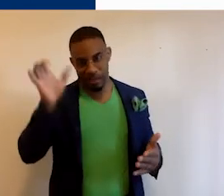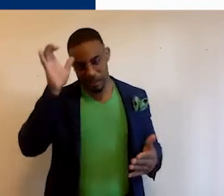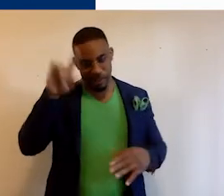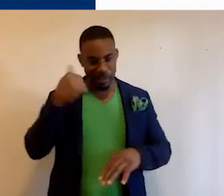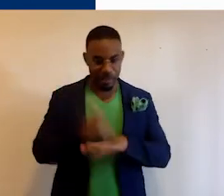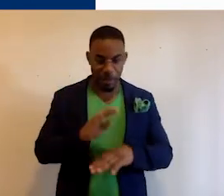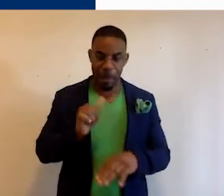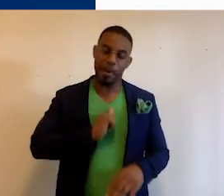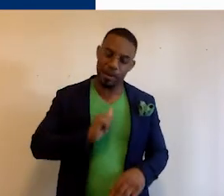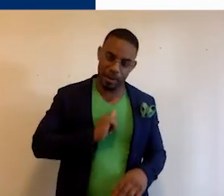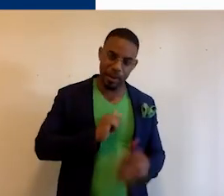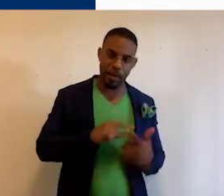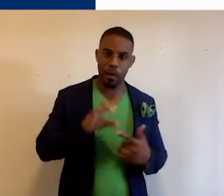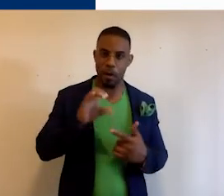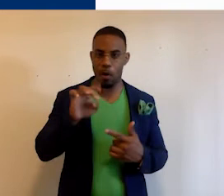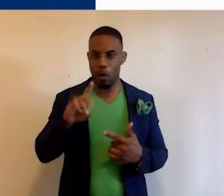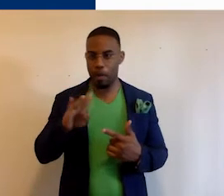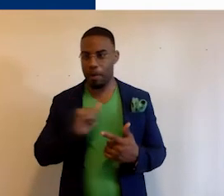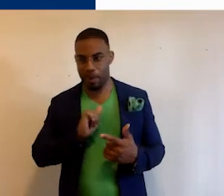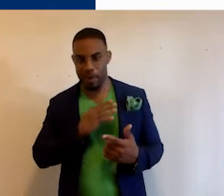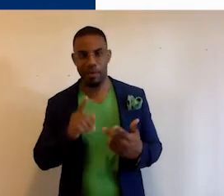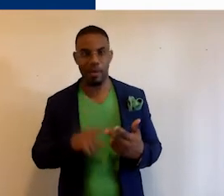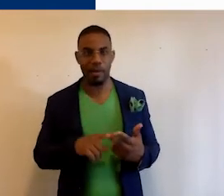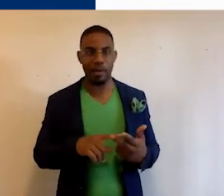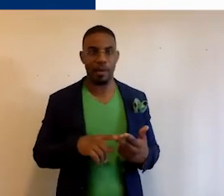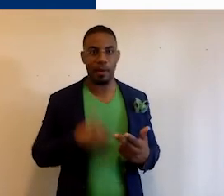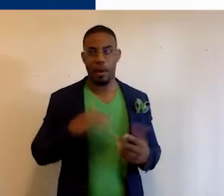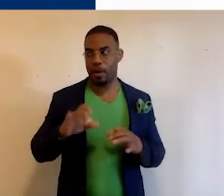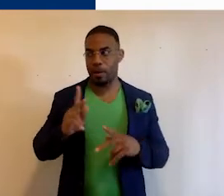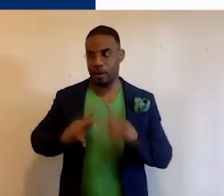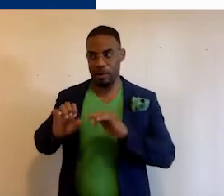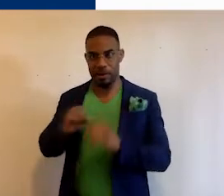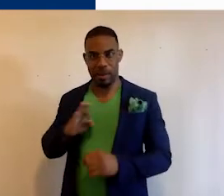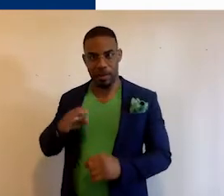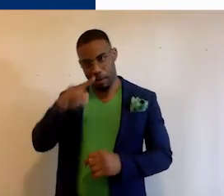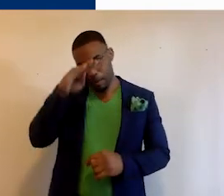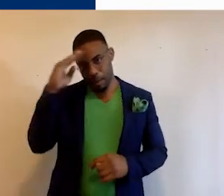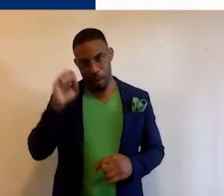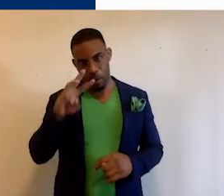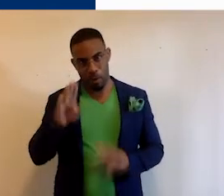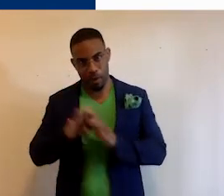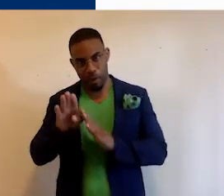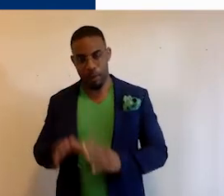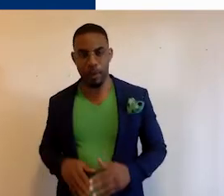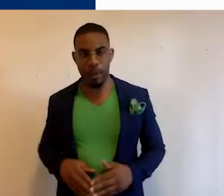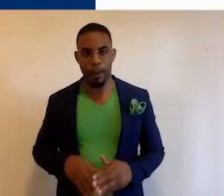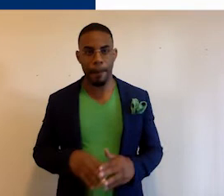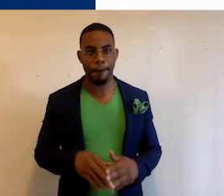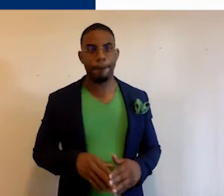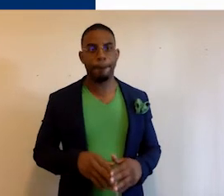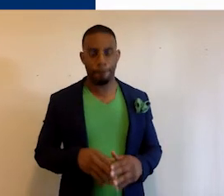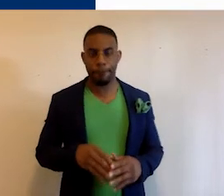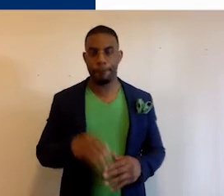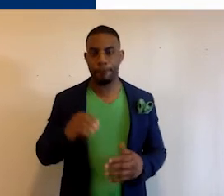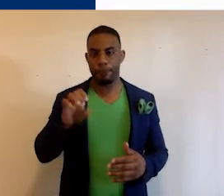created by myself, coded by myself and my crew of Black software developers. Jose Carrera